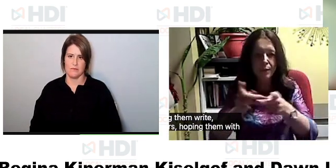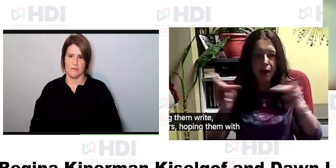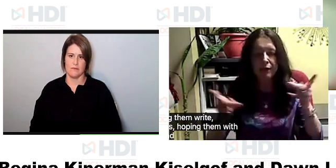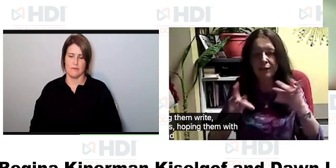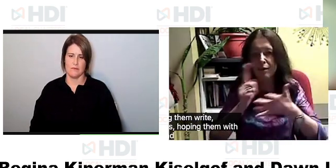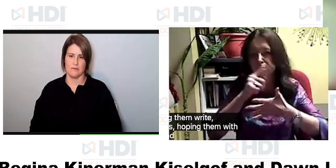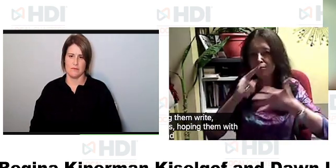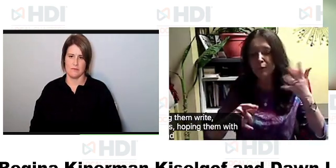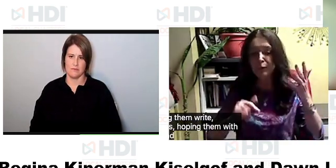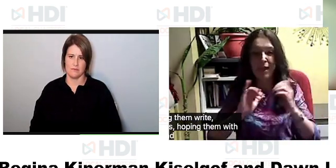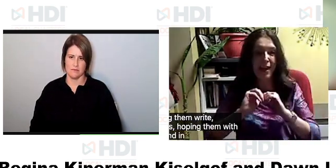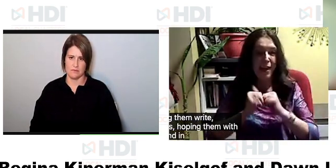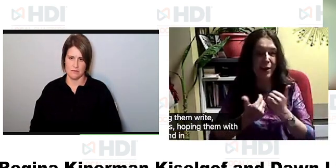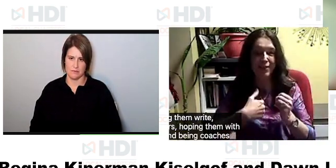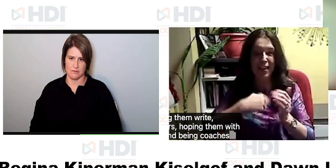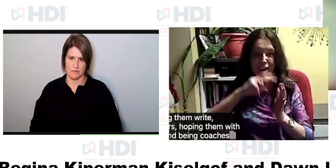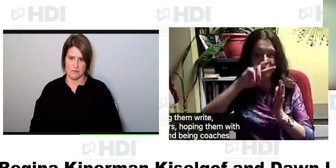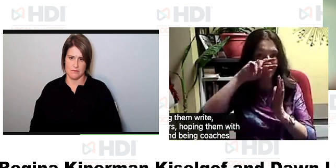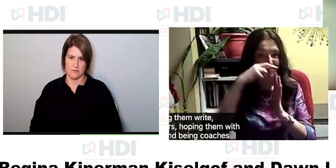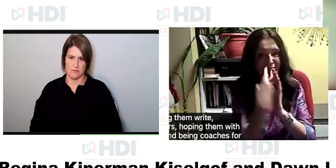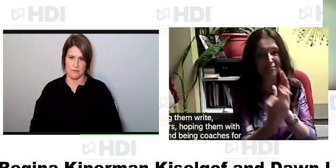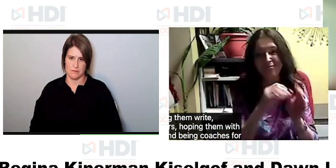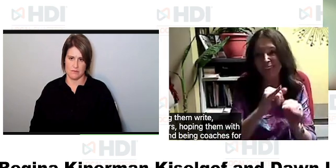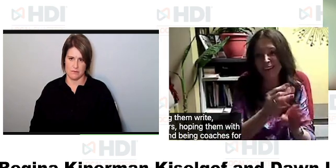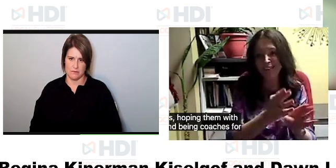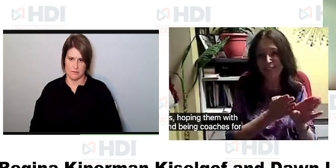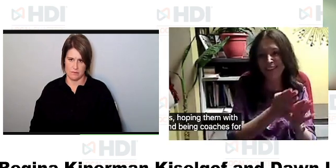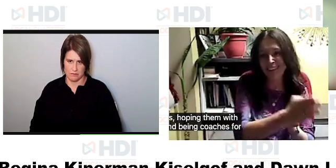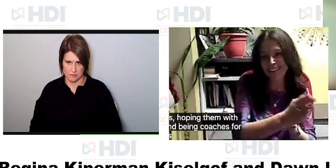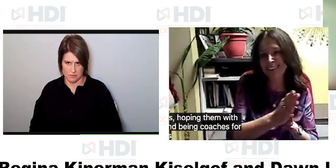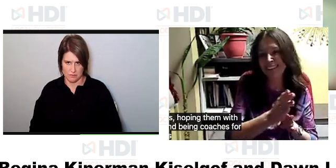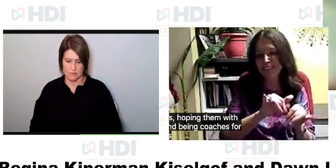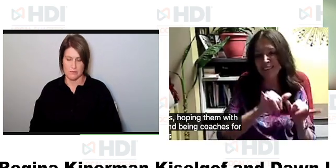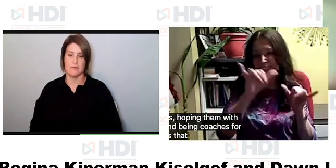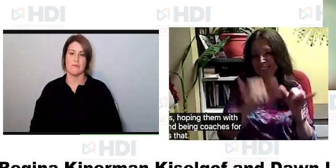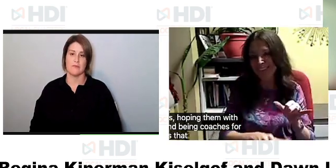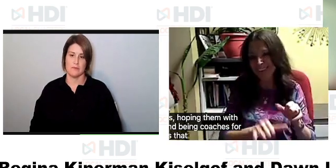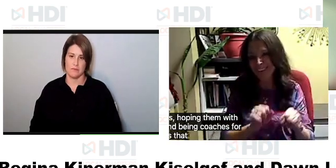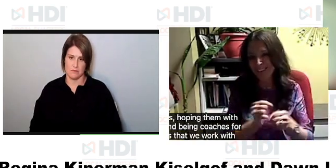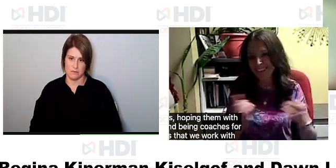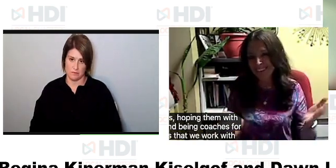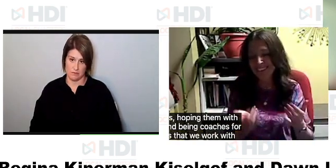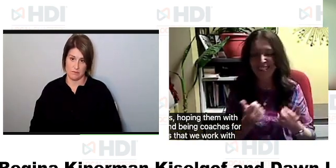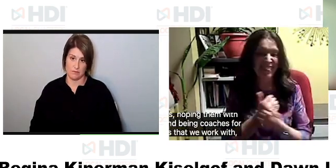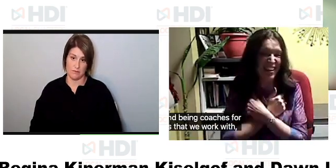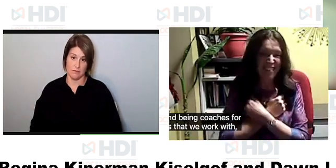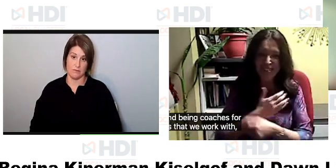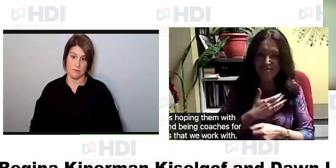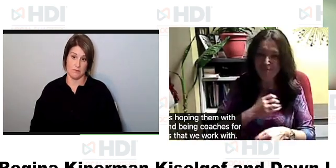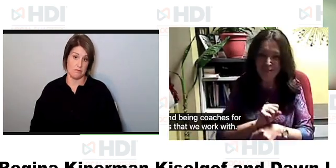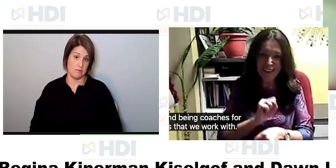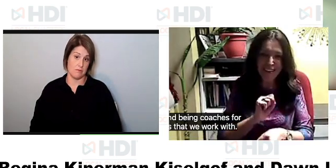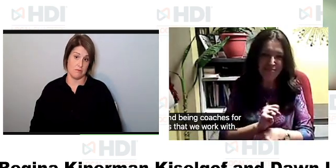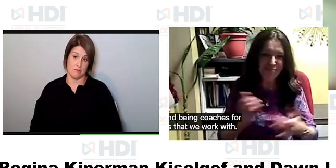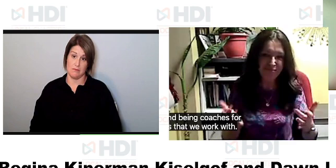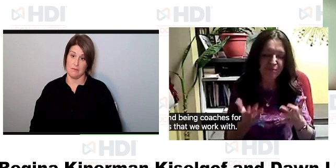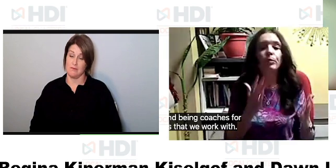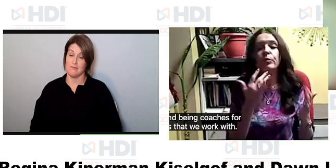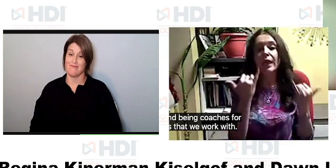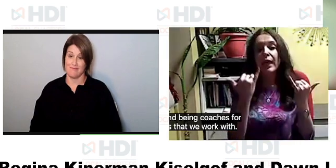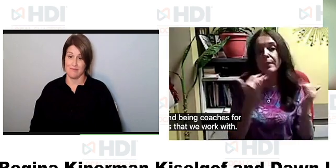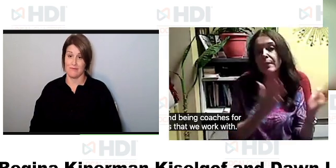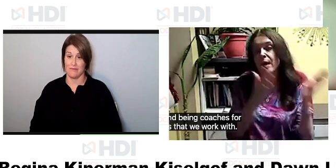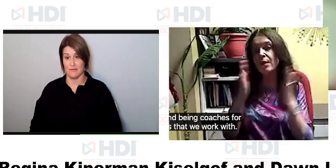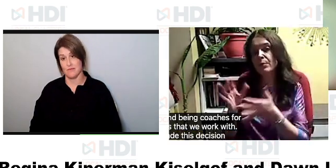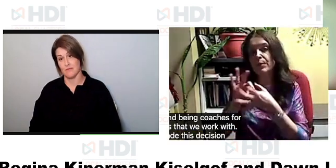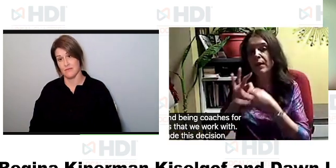and being coaches for a lot of the different employers that we work with and i'm really thrilled that i